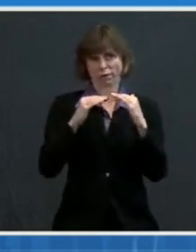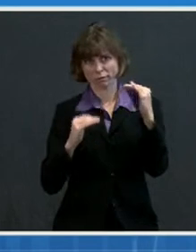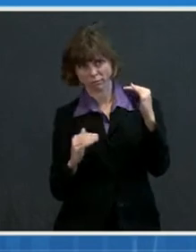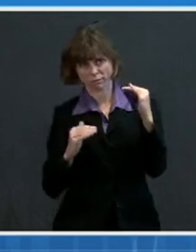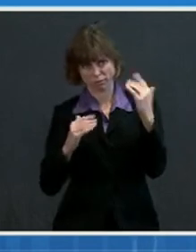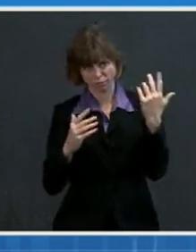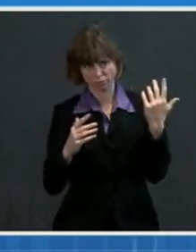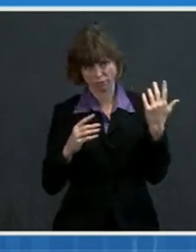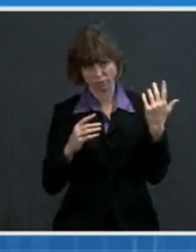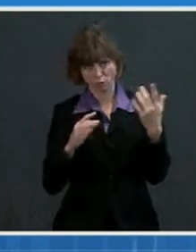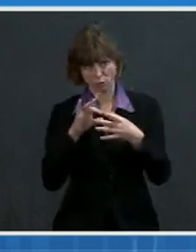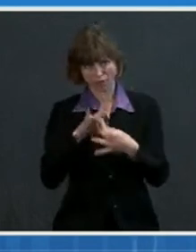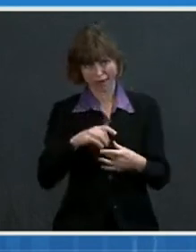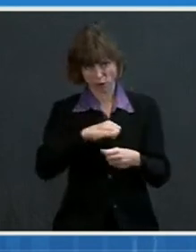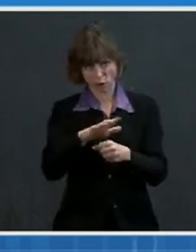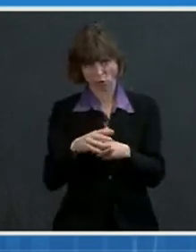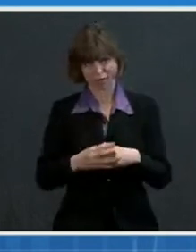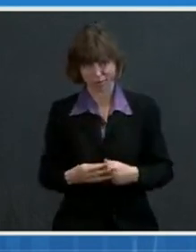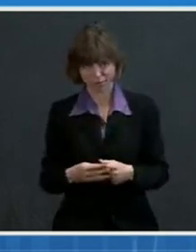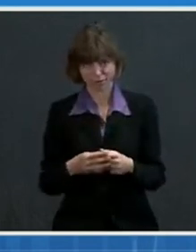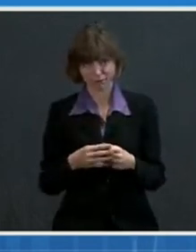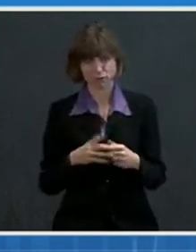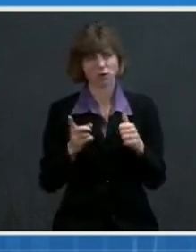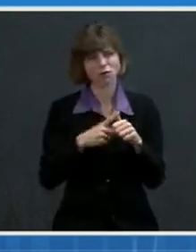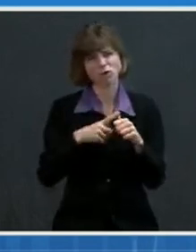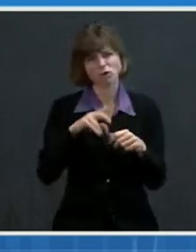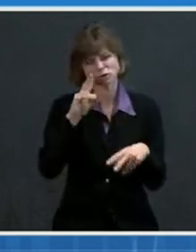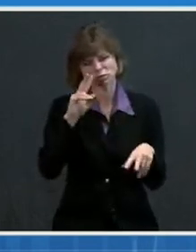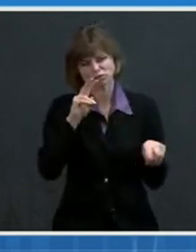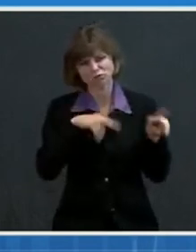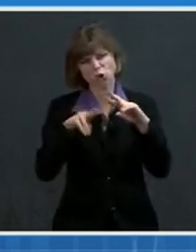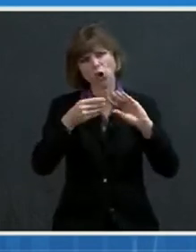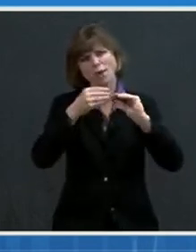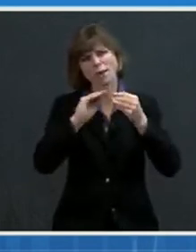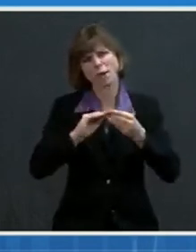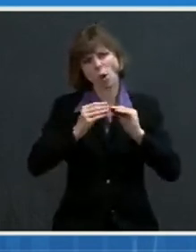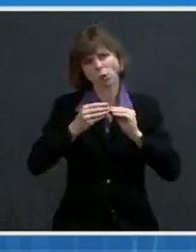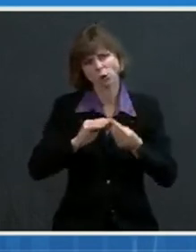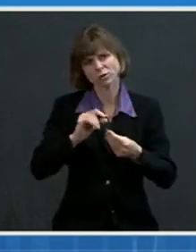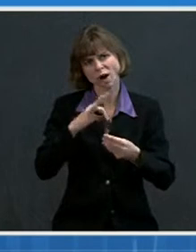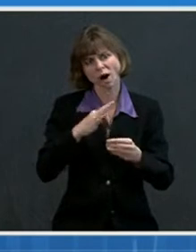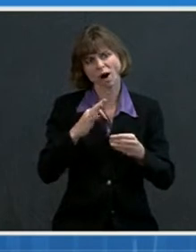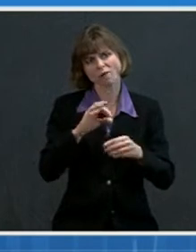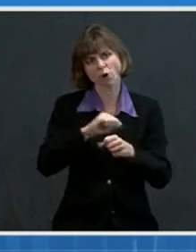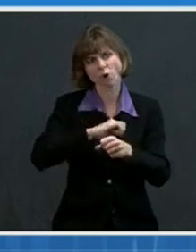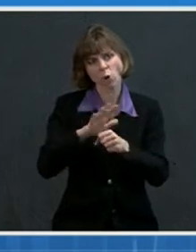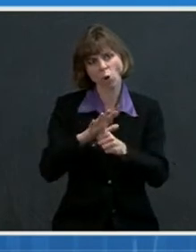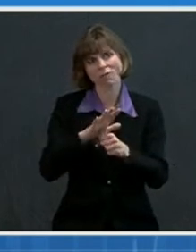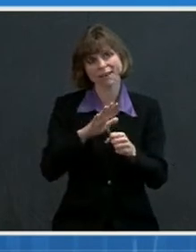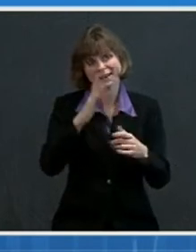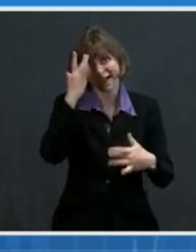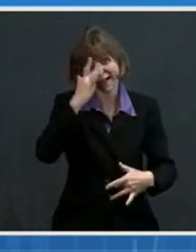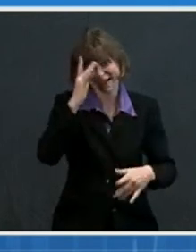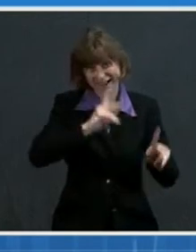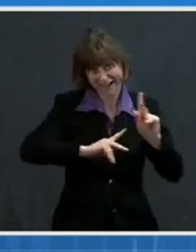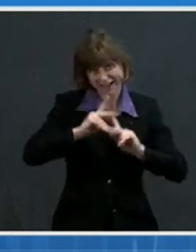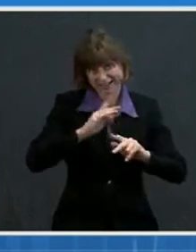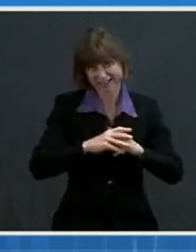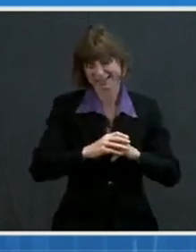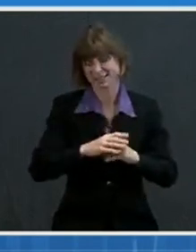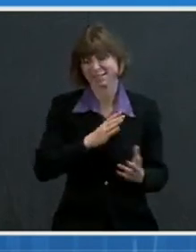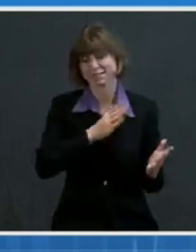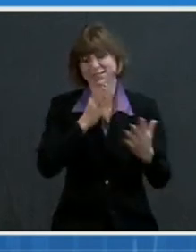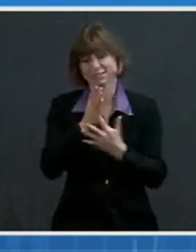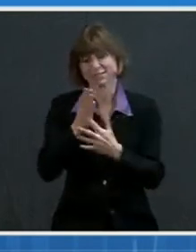So first, let's take a look at the rates of COVID-19 cases, deaths, and vaccination by race and ethnicity. And as you can see